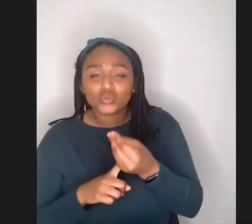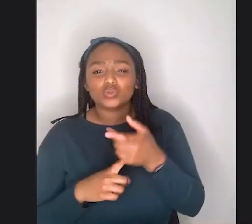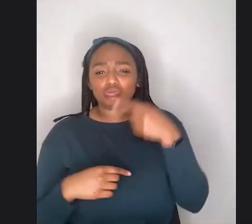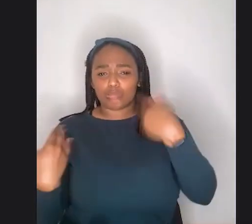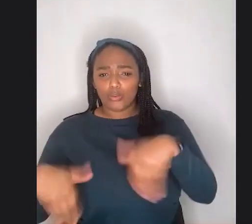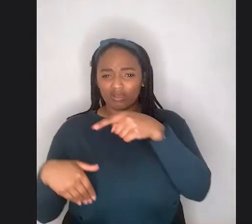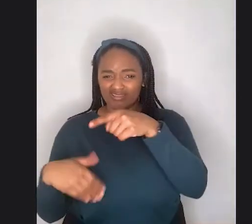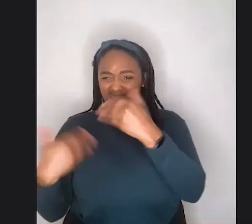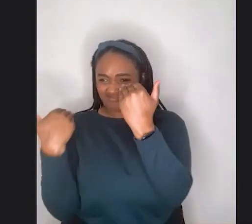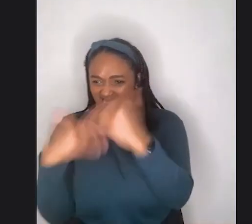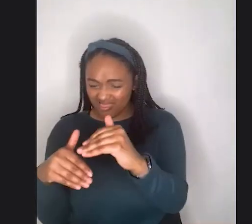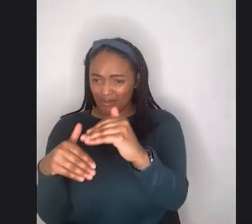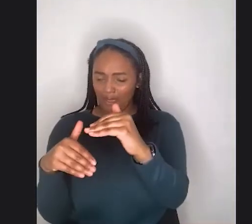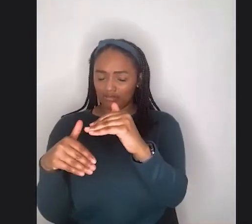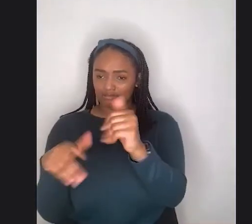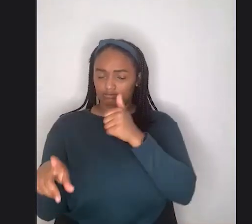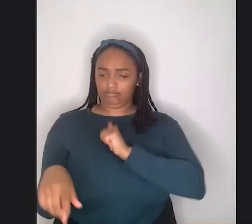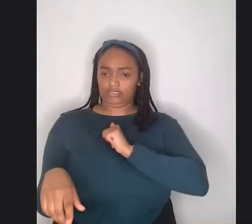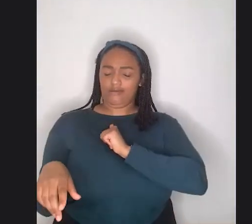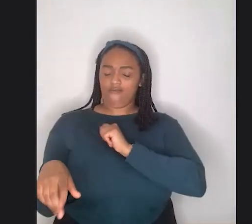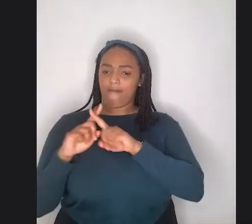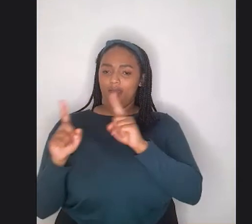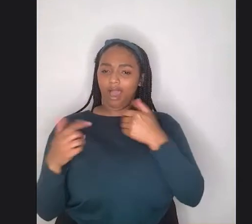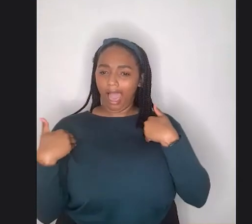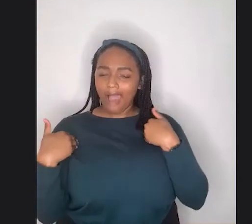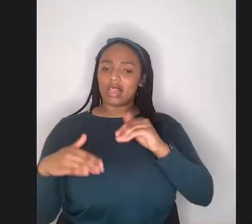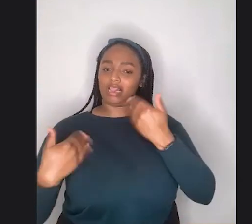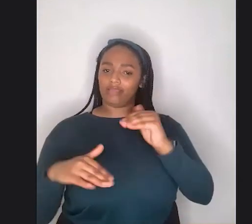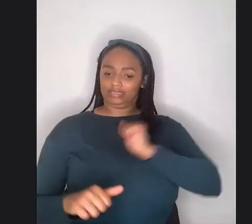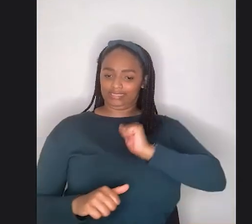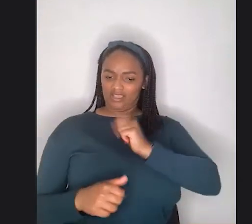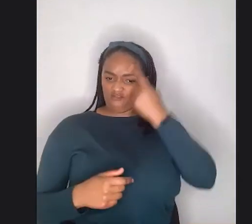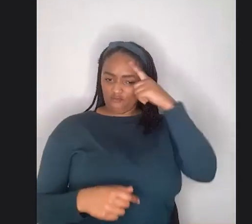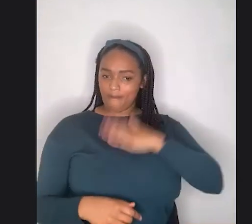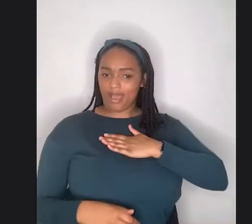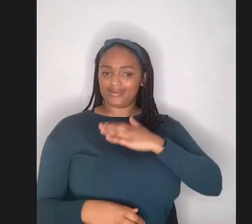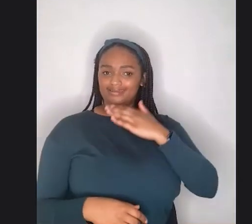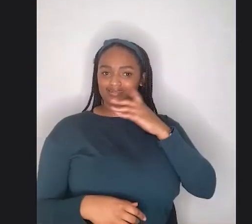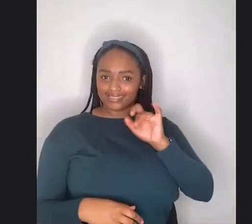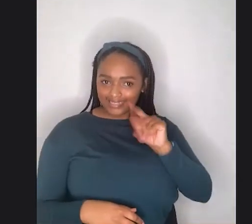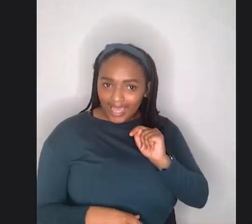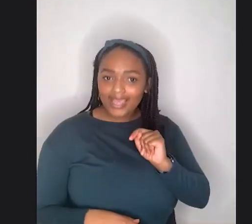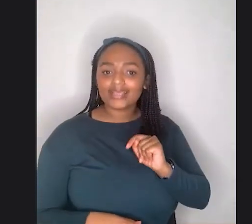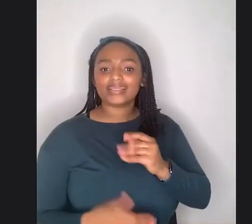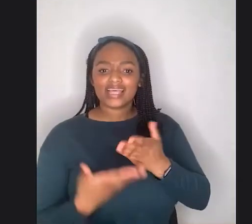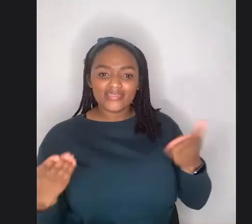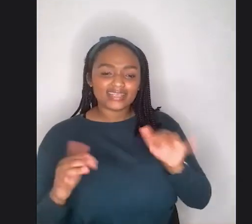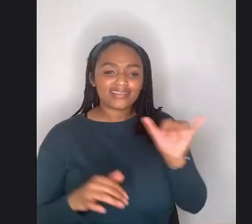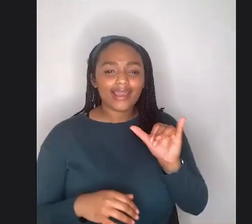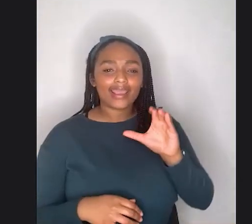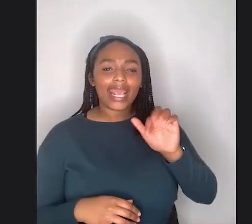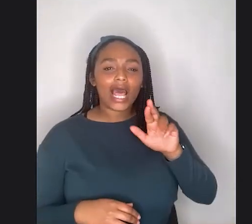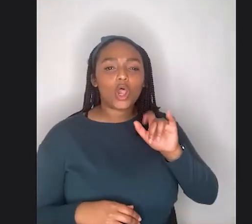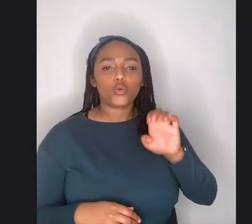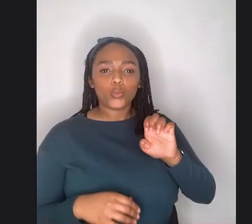that I have now, uh, not, you know, things like calorie counting and calorie